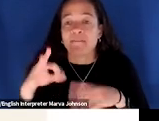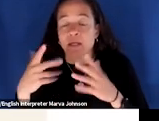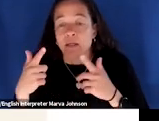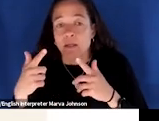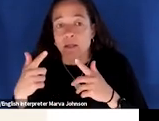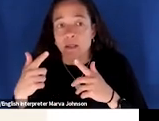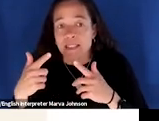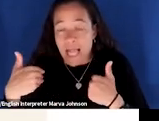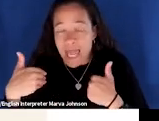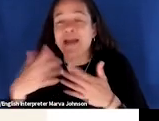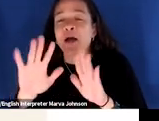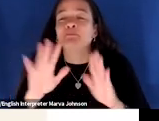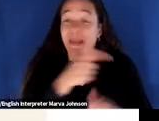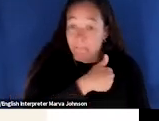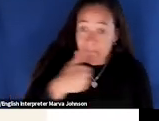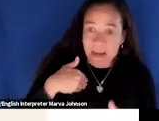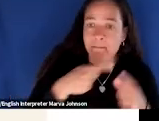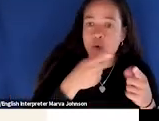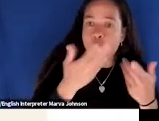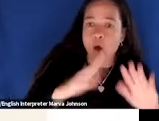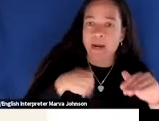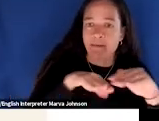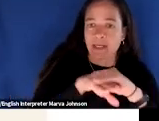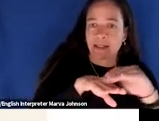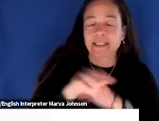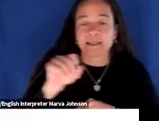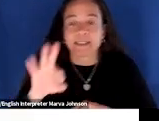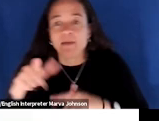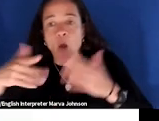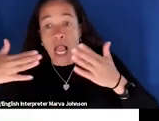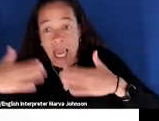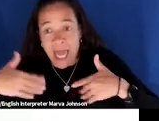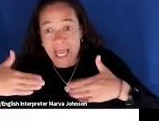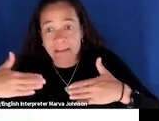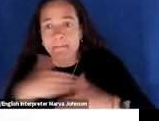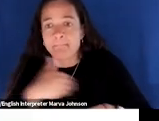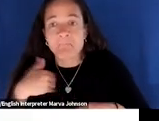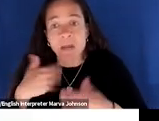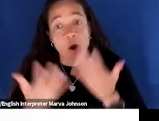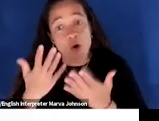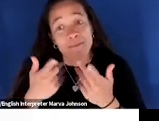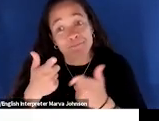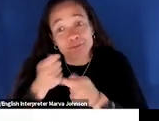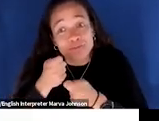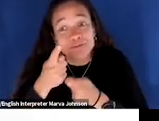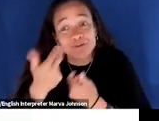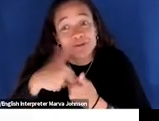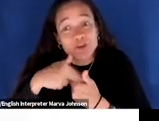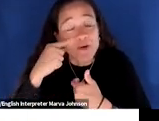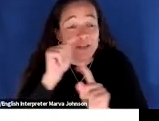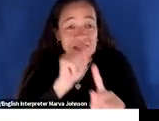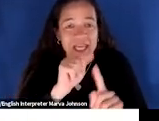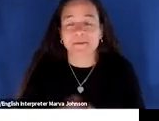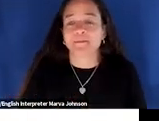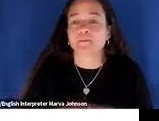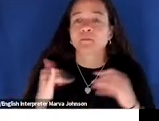you think this is really worth my time and effort all right moving along from slack you can explore that more on your own uh we're gonna tell you about circles again i'll do this super briefly because you